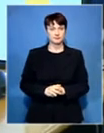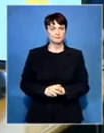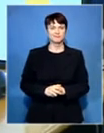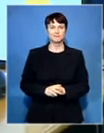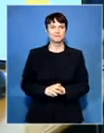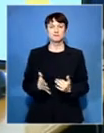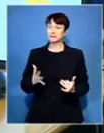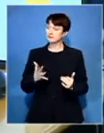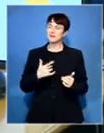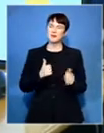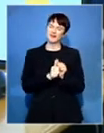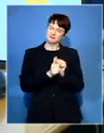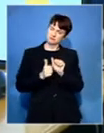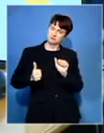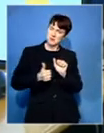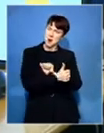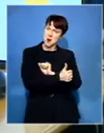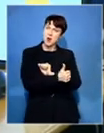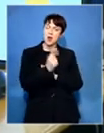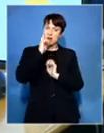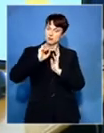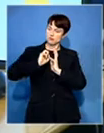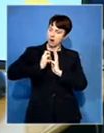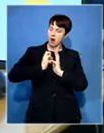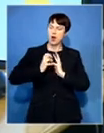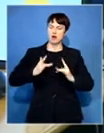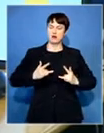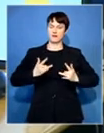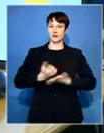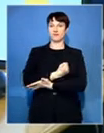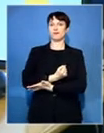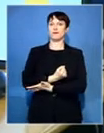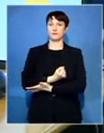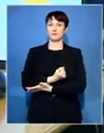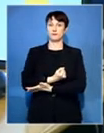The running away was actually an endeavor to save my life.